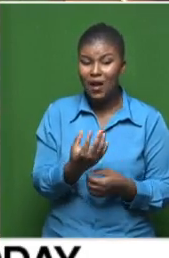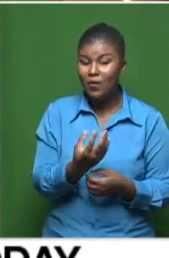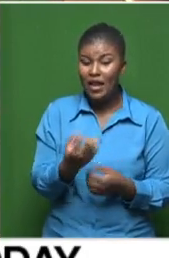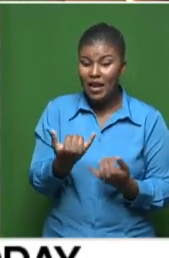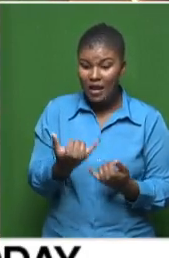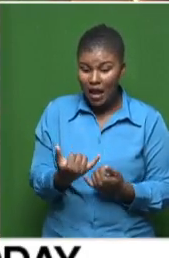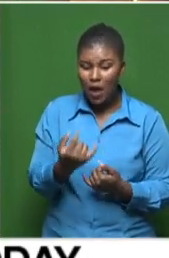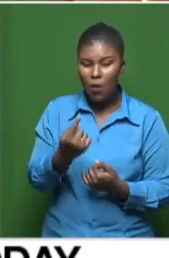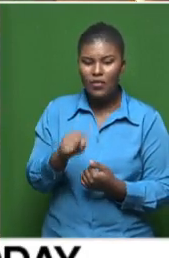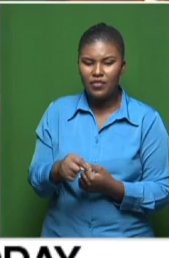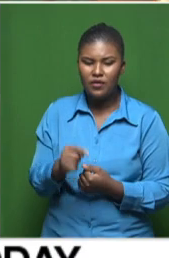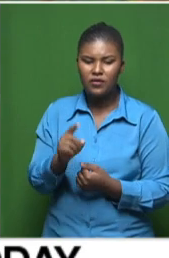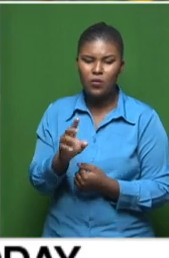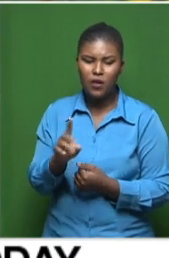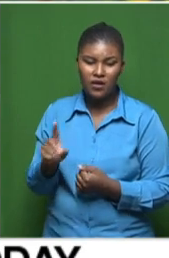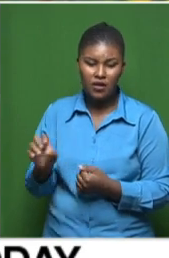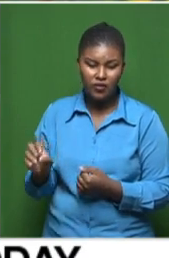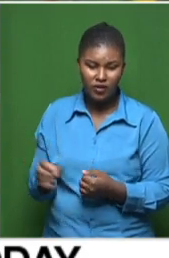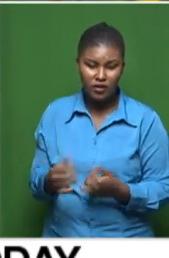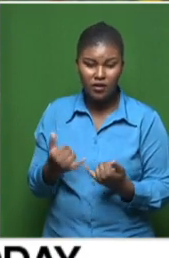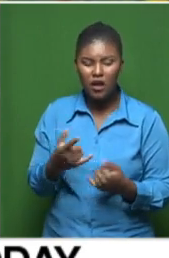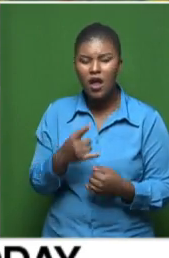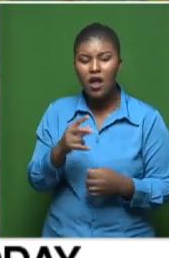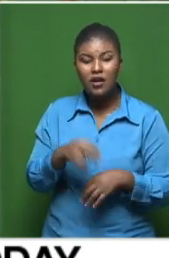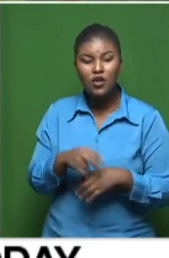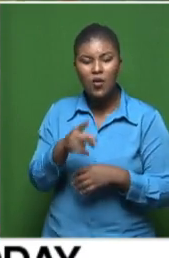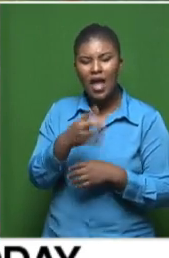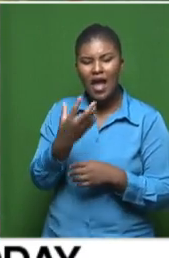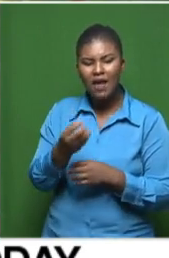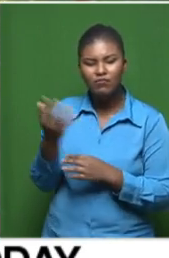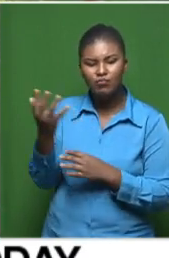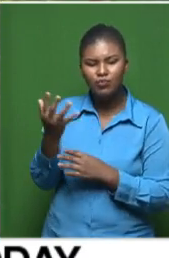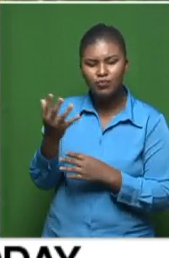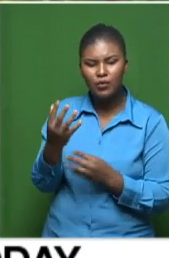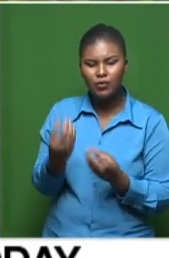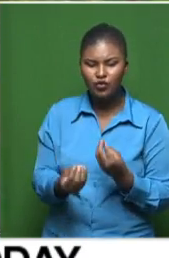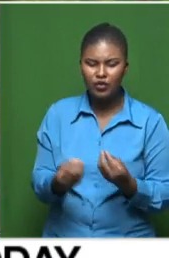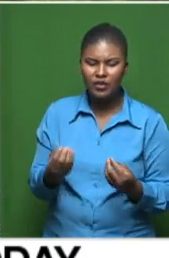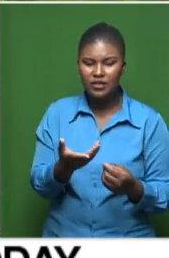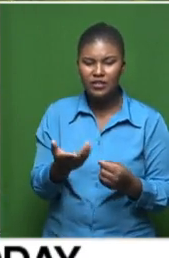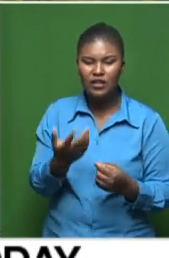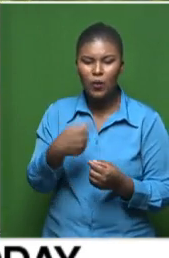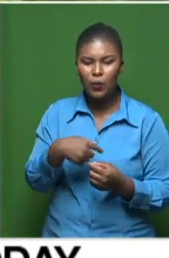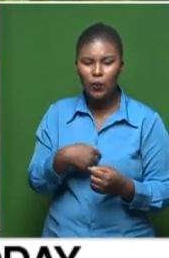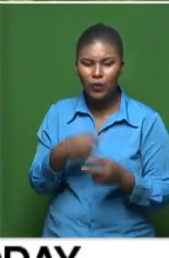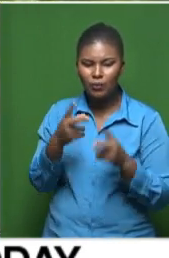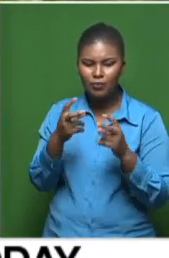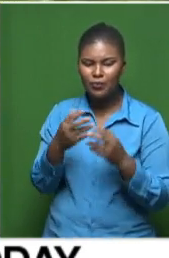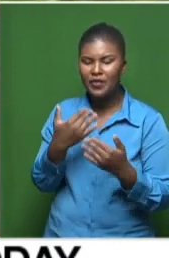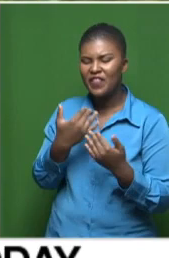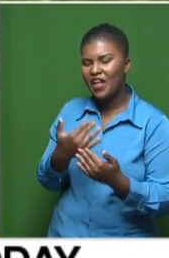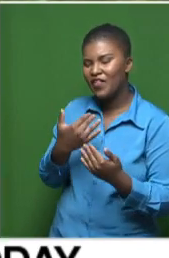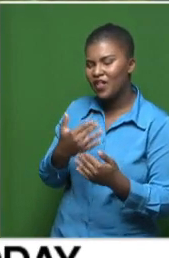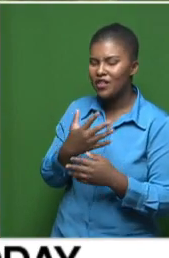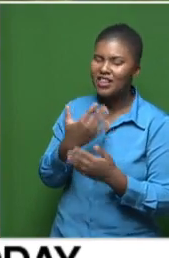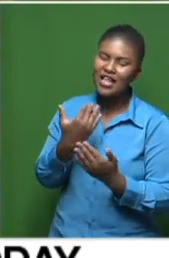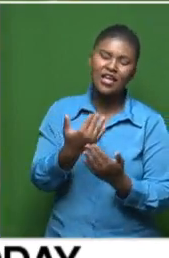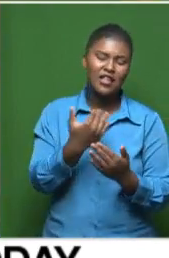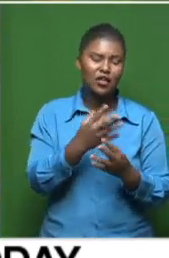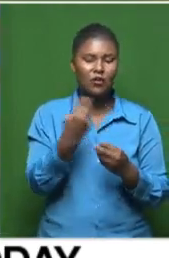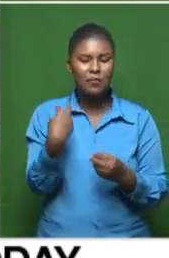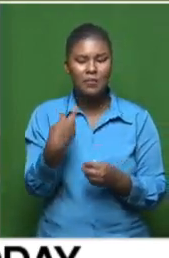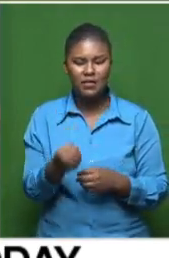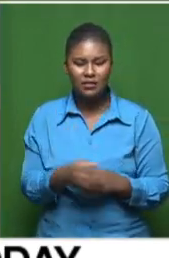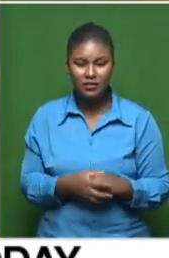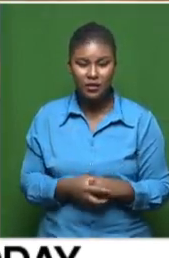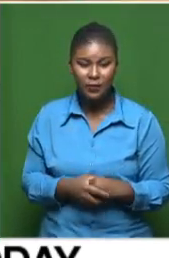,100. Let me not hold you, Minister. I know you have a reading session with your kids. We'll catch up with you later at the next school. Thank you so much, Minister. you